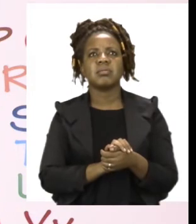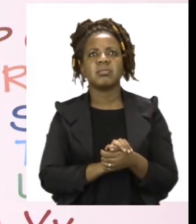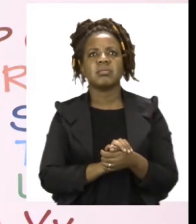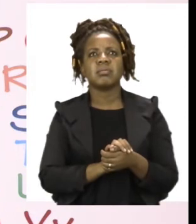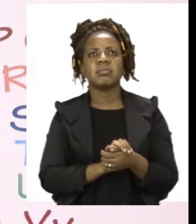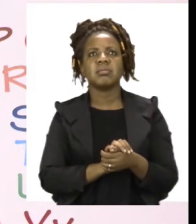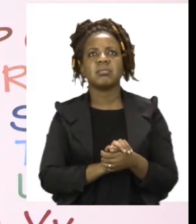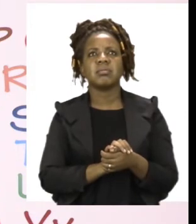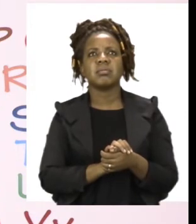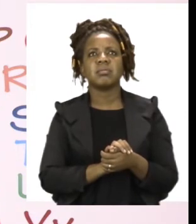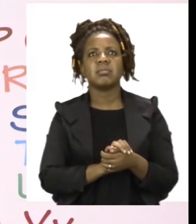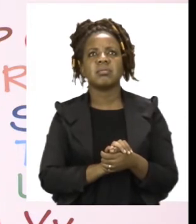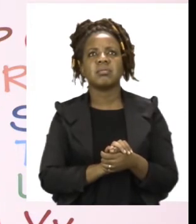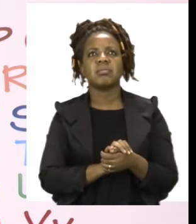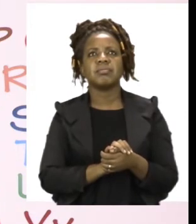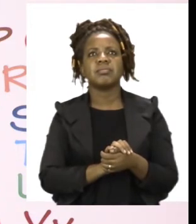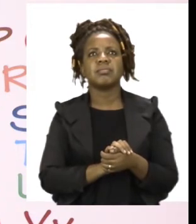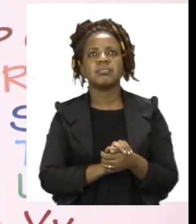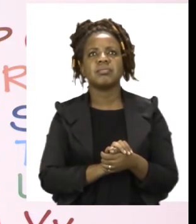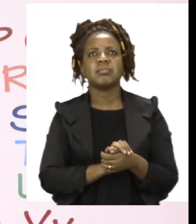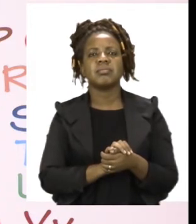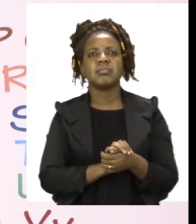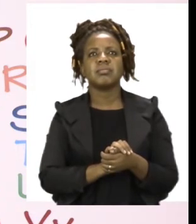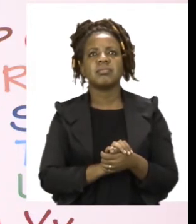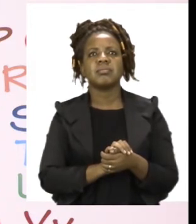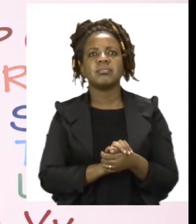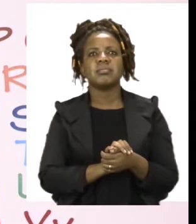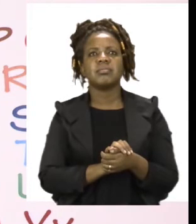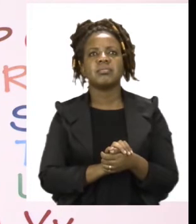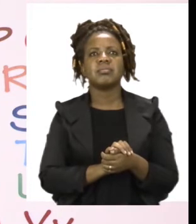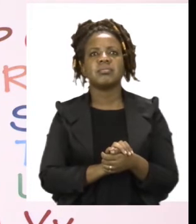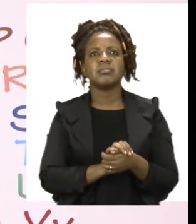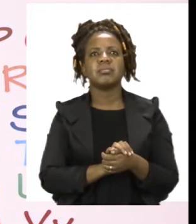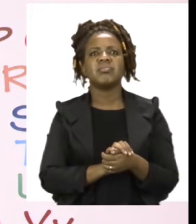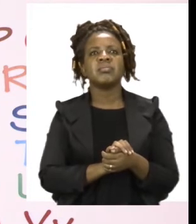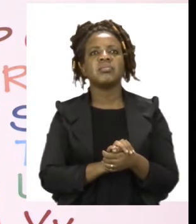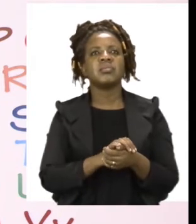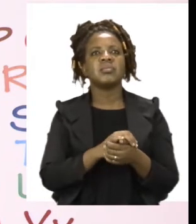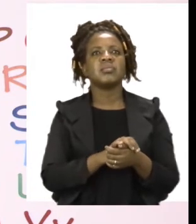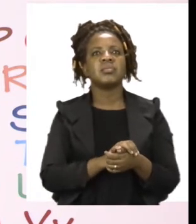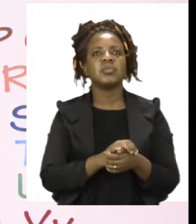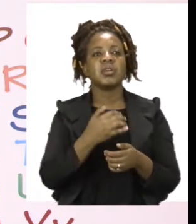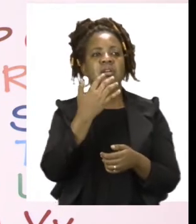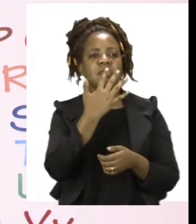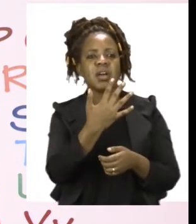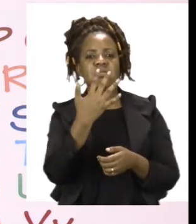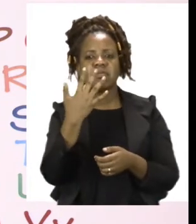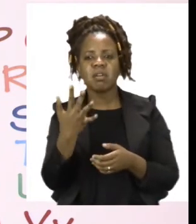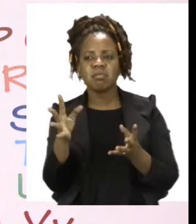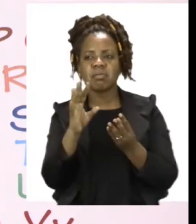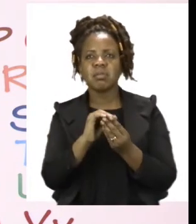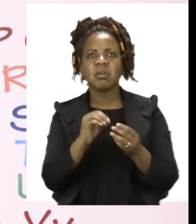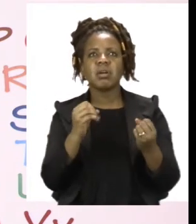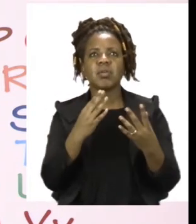If you use your counters for five and five, you will know that you will get up to 10, even your